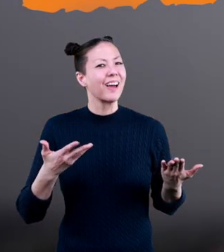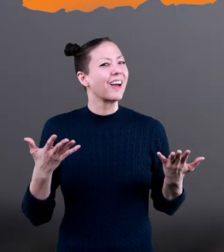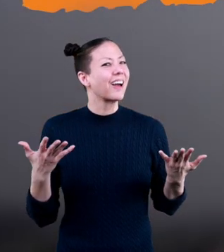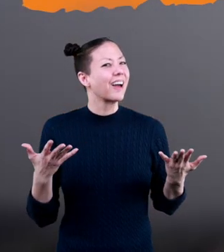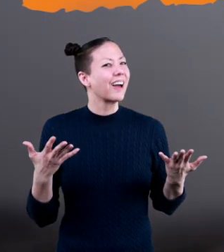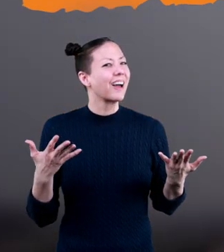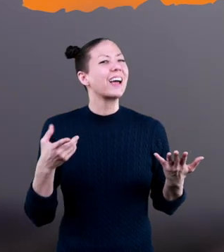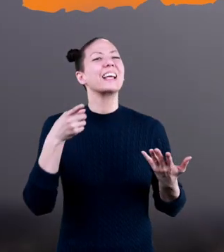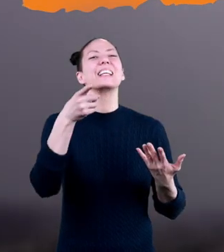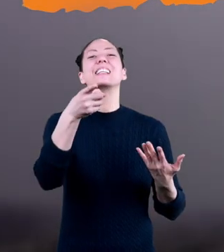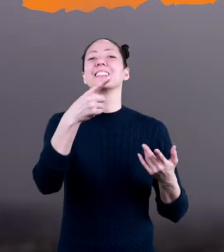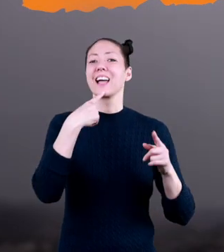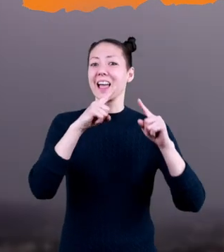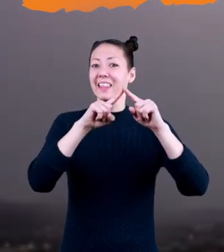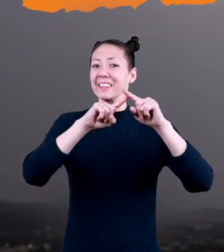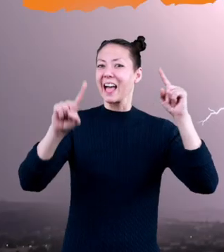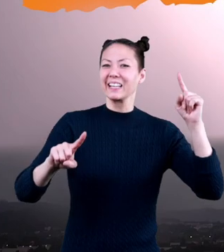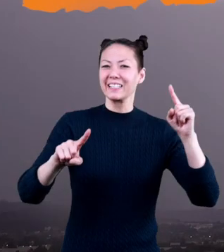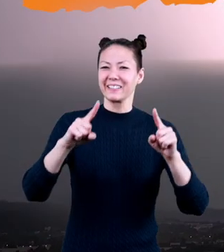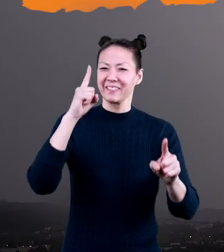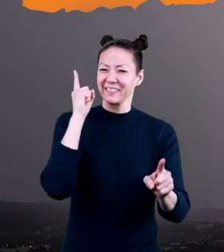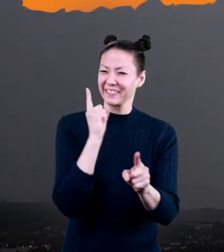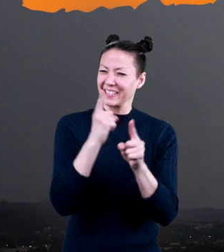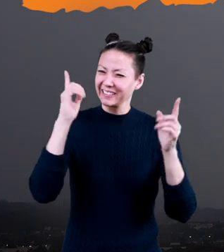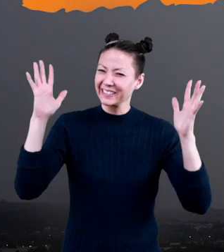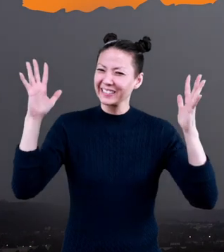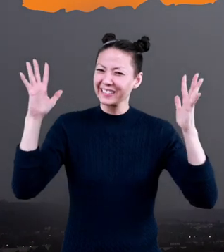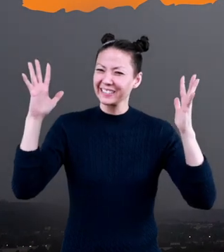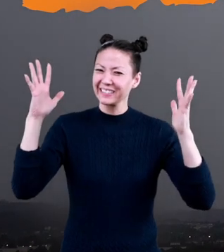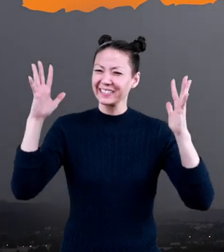Did you guess lightning? Well done!